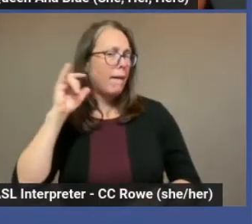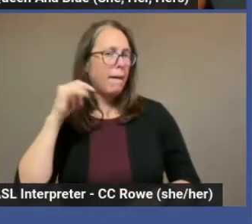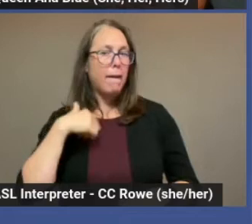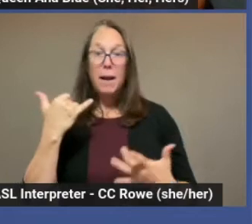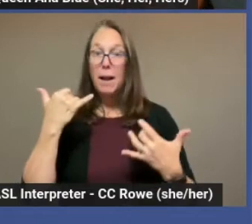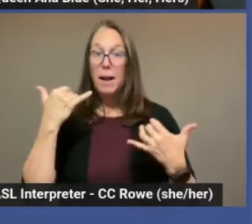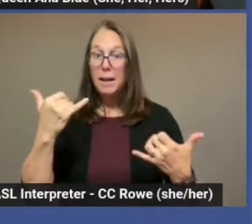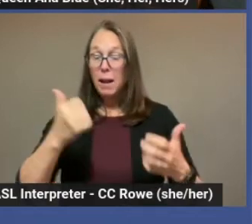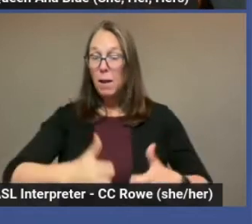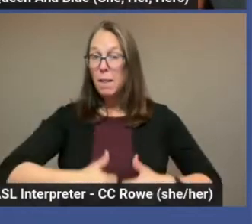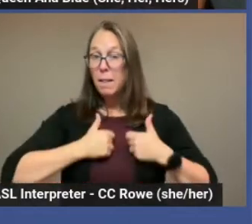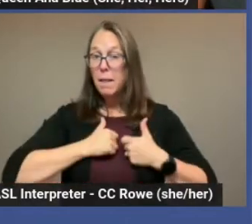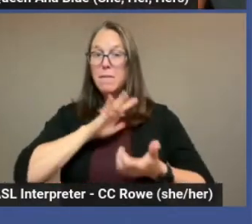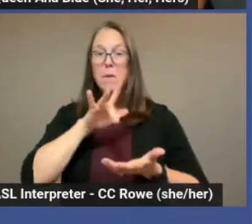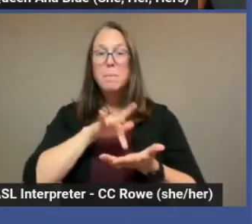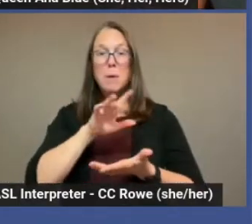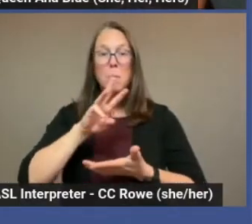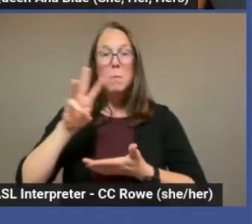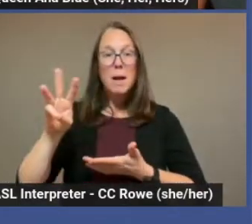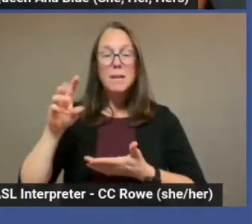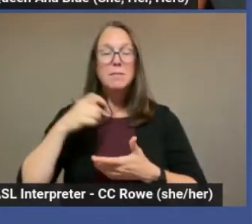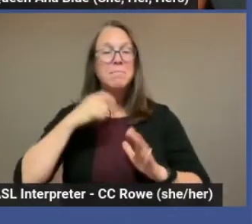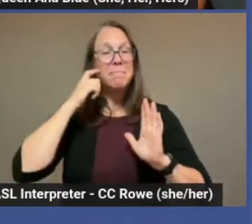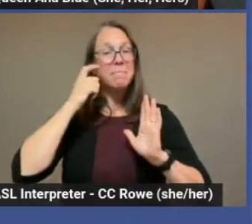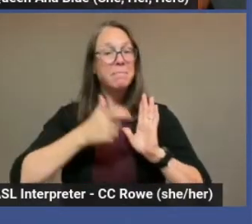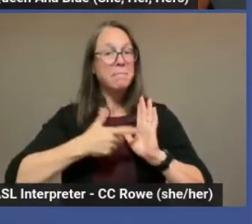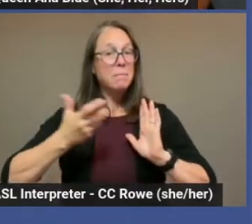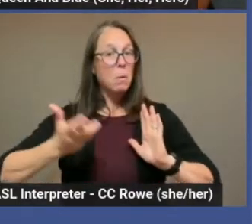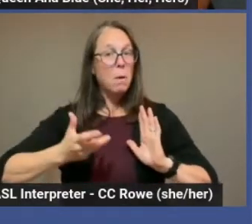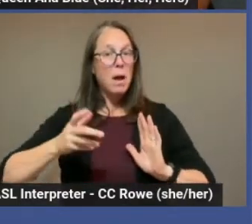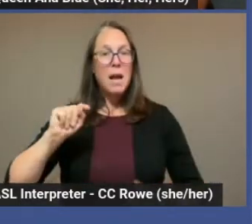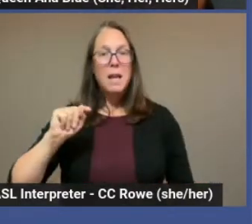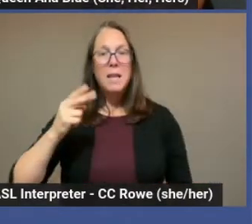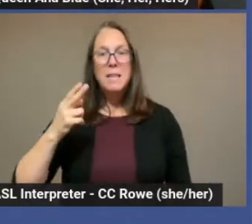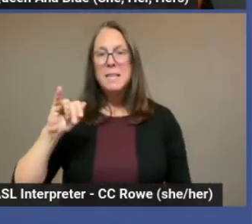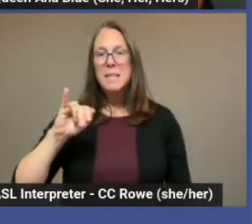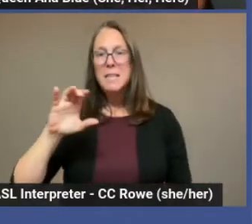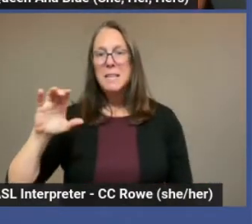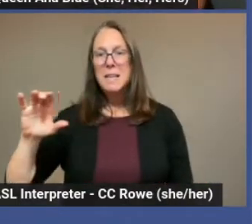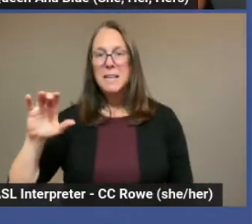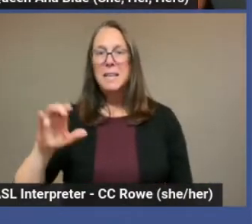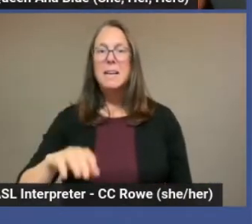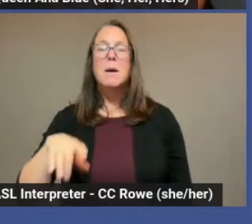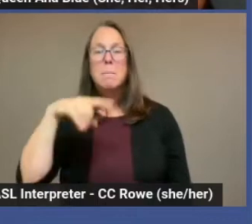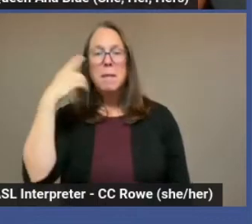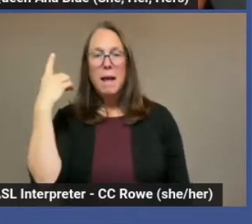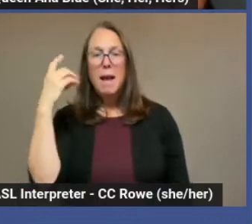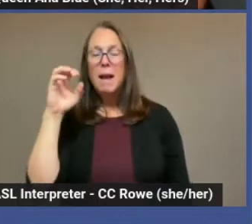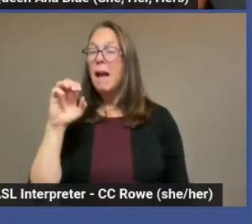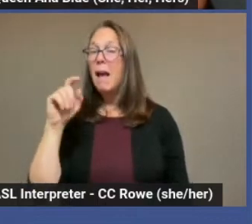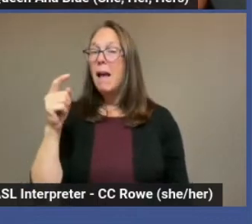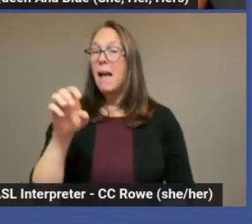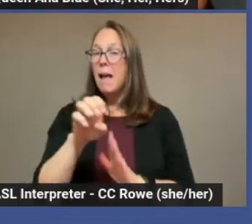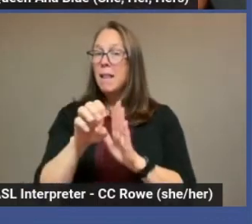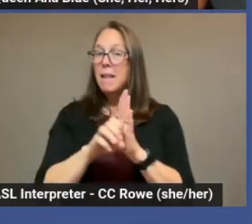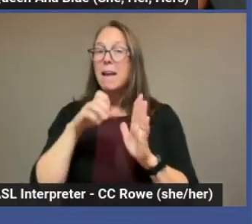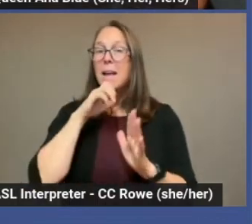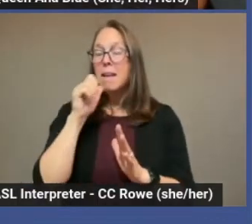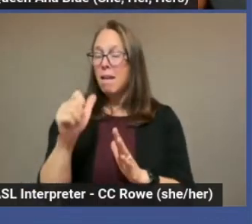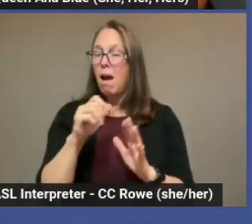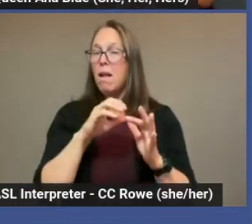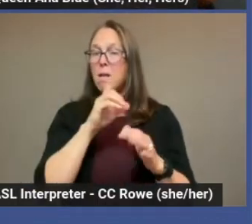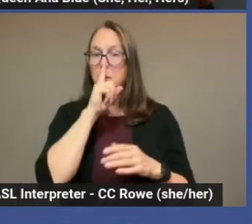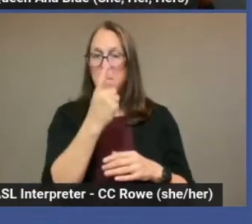preside in the Midwest, identify as a thick black, ethically non-monogamous, poly-play, pansexual,